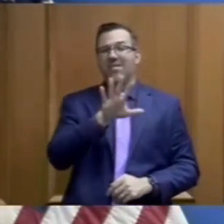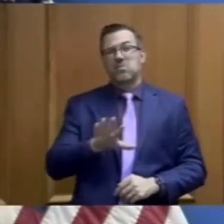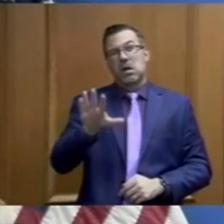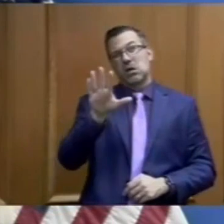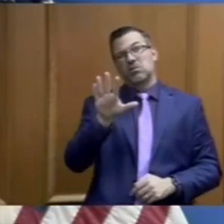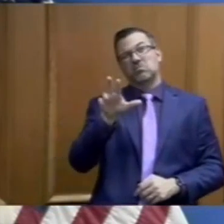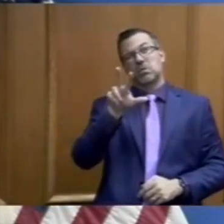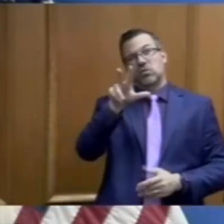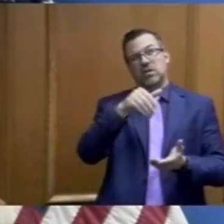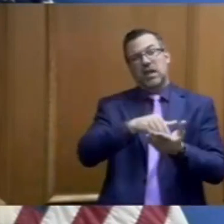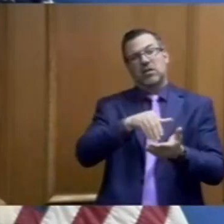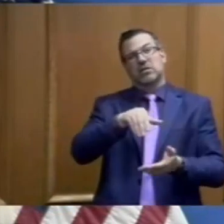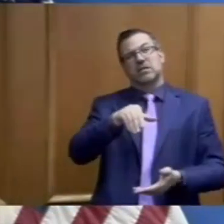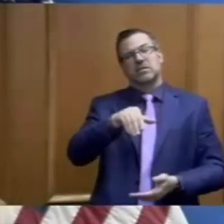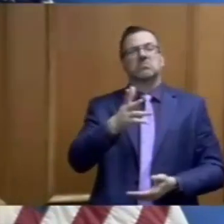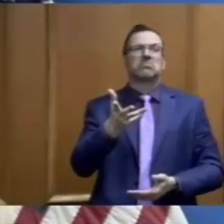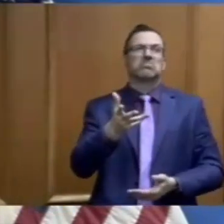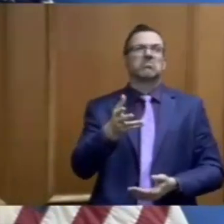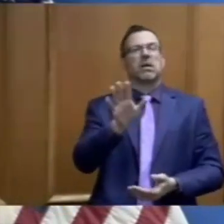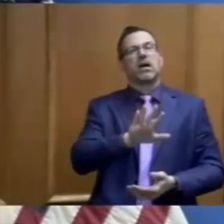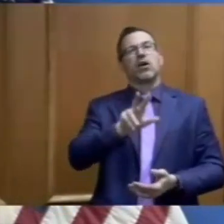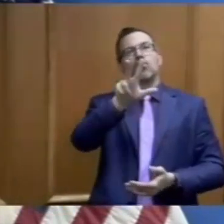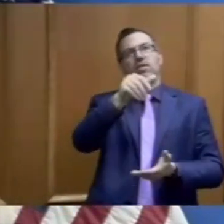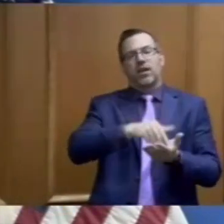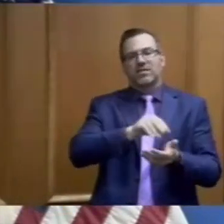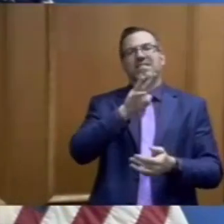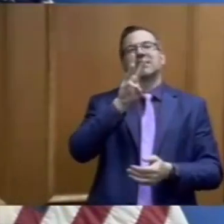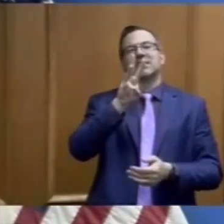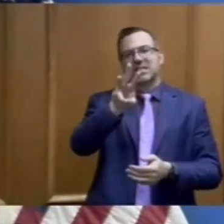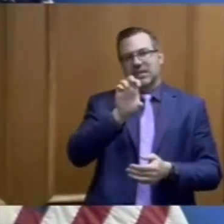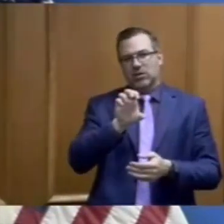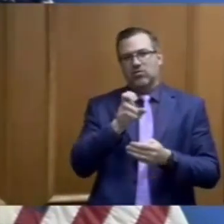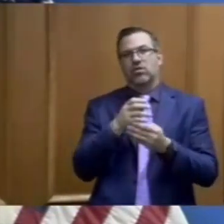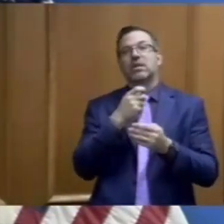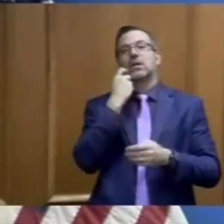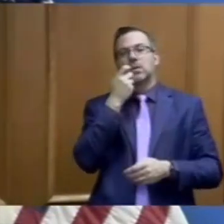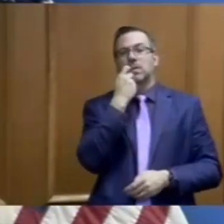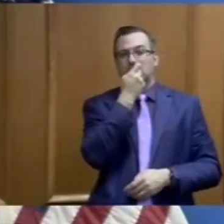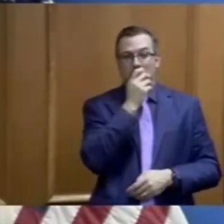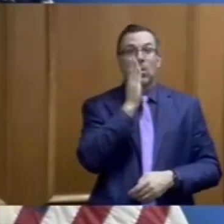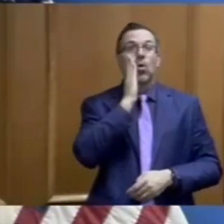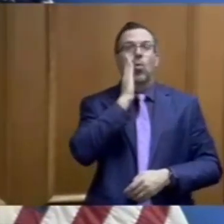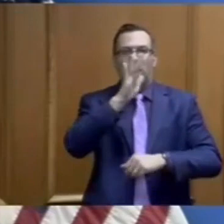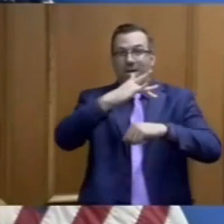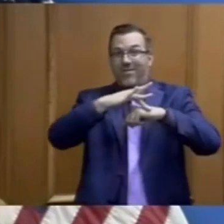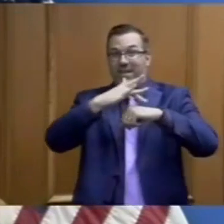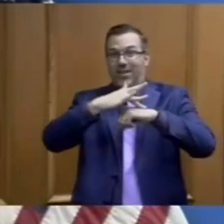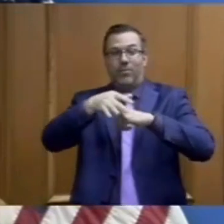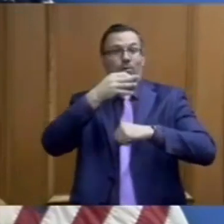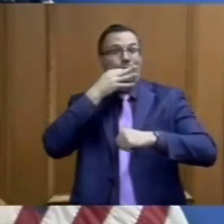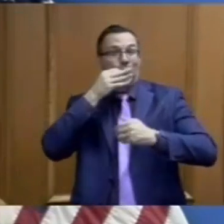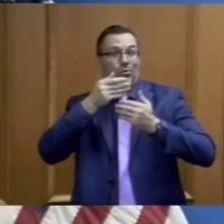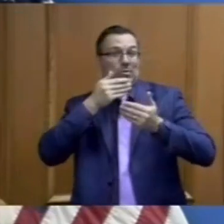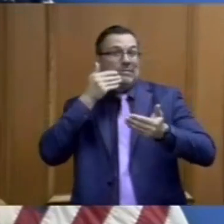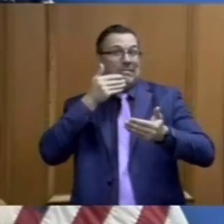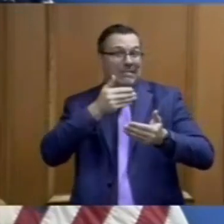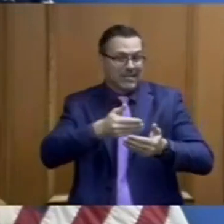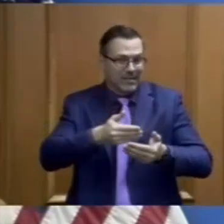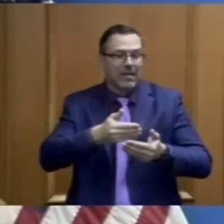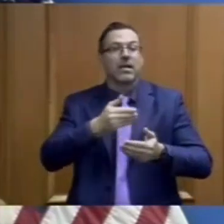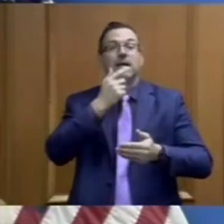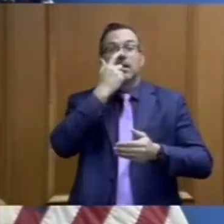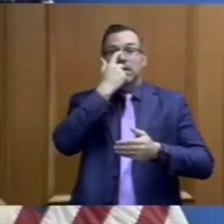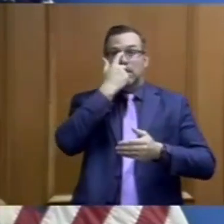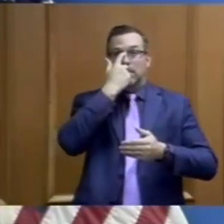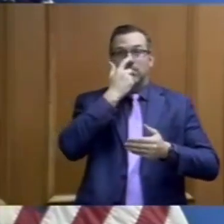tests that are going to be ready in the coming days. That is a combination of the